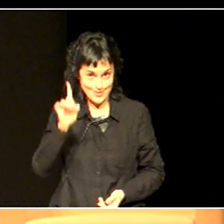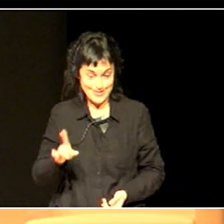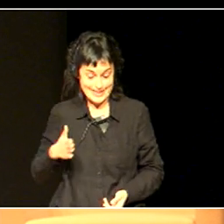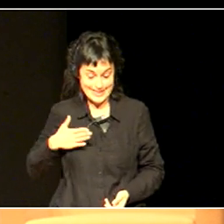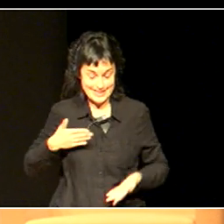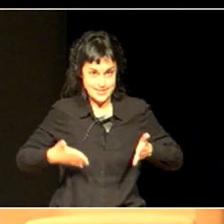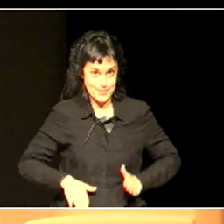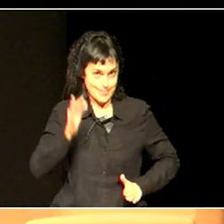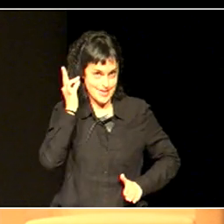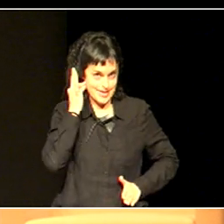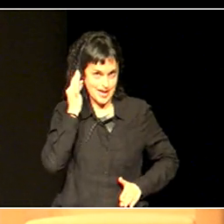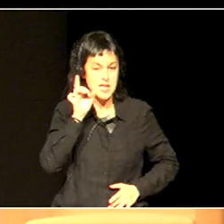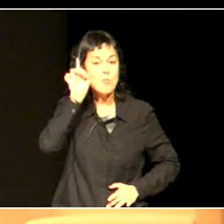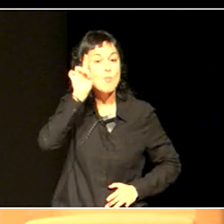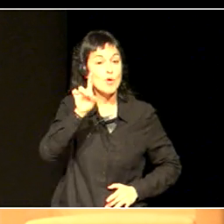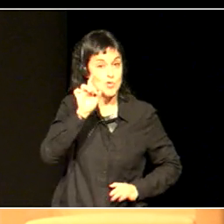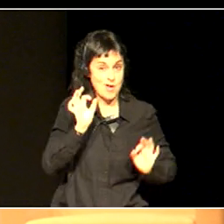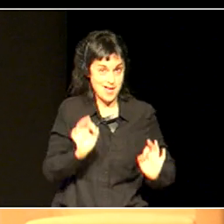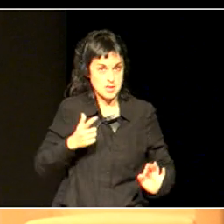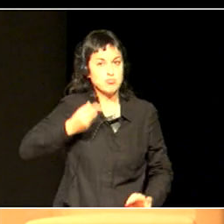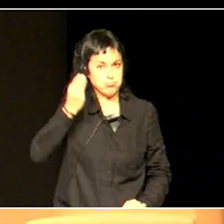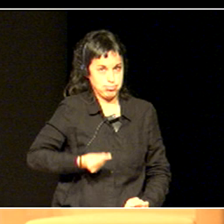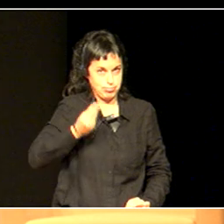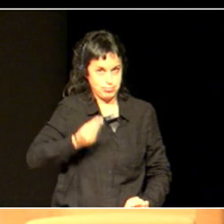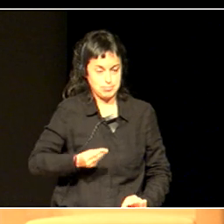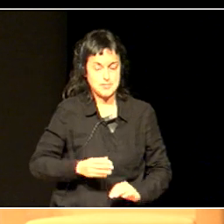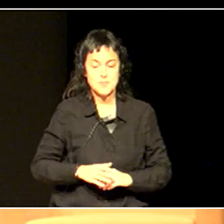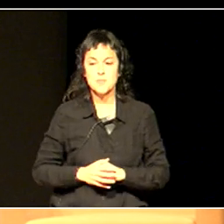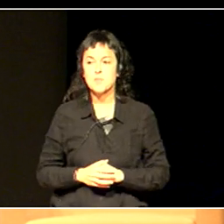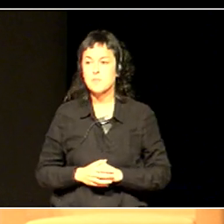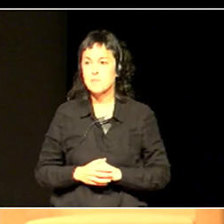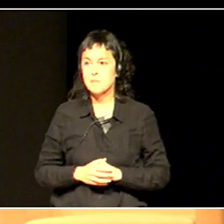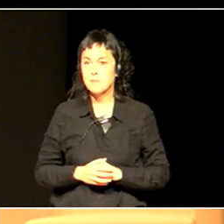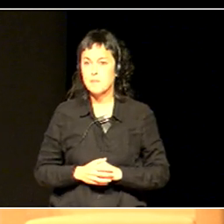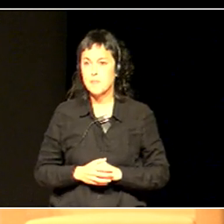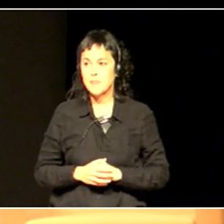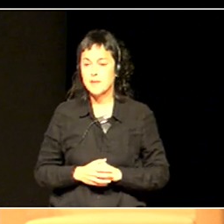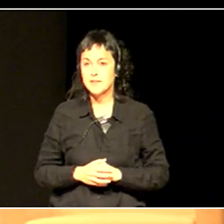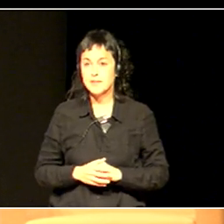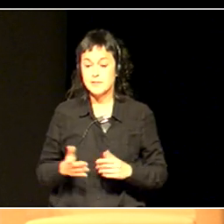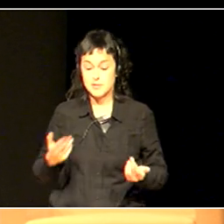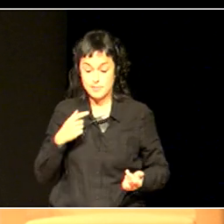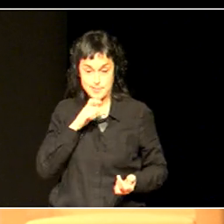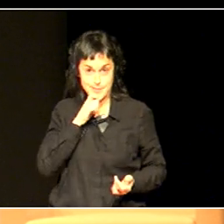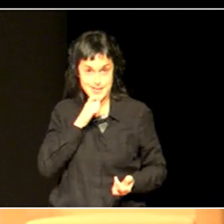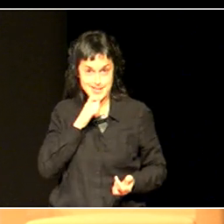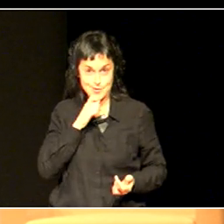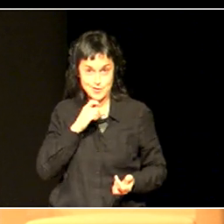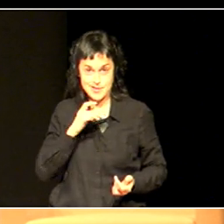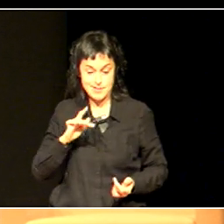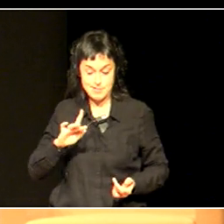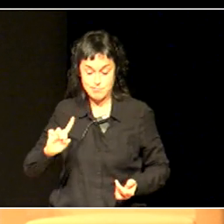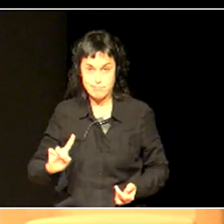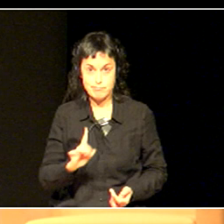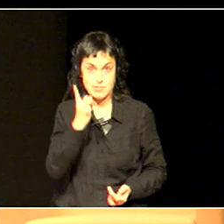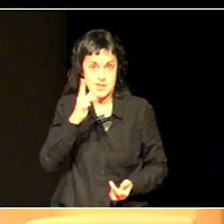And my grandson, his first day, he'd forgotten about this note he